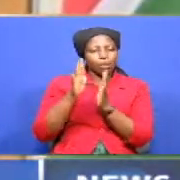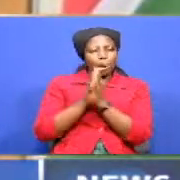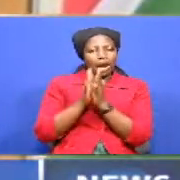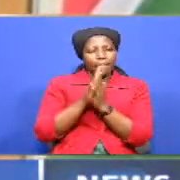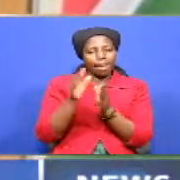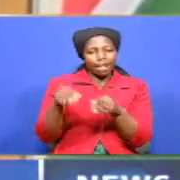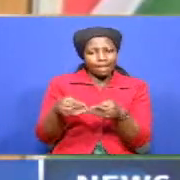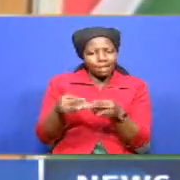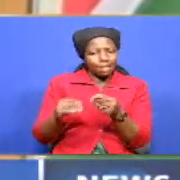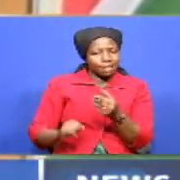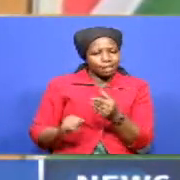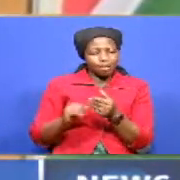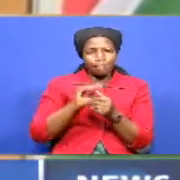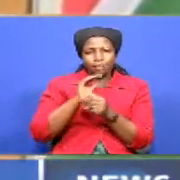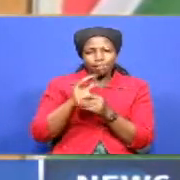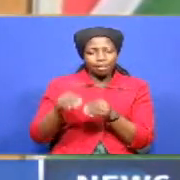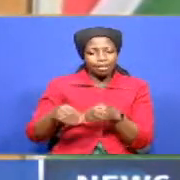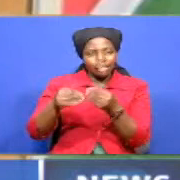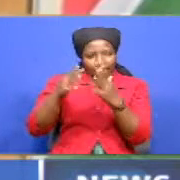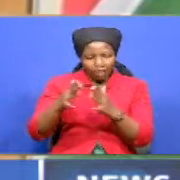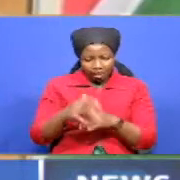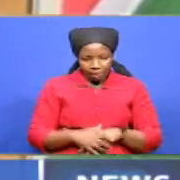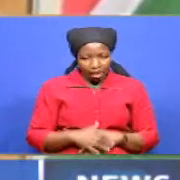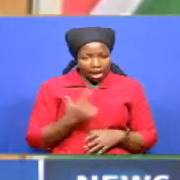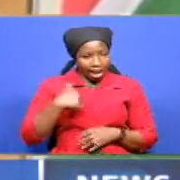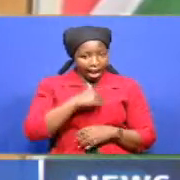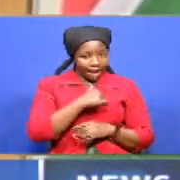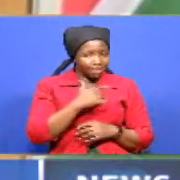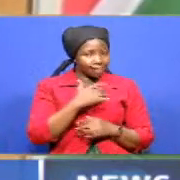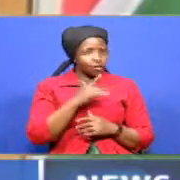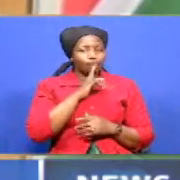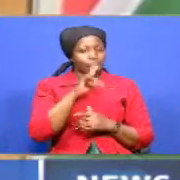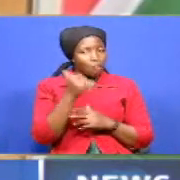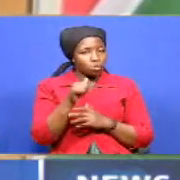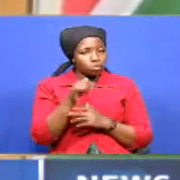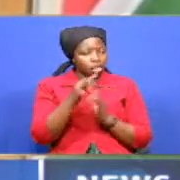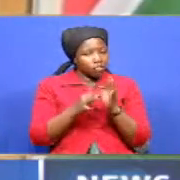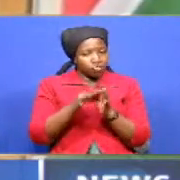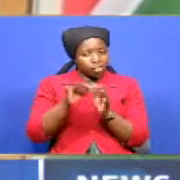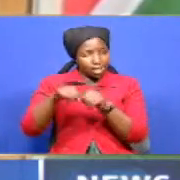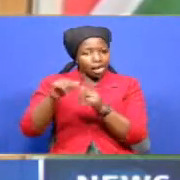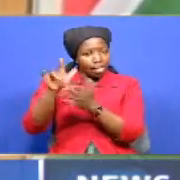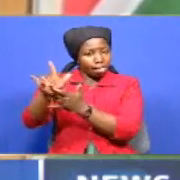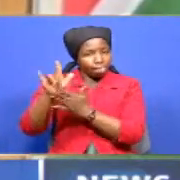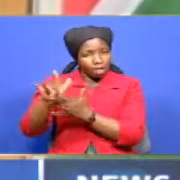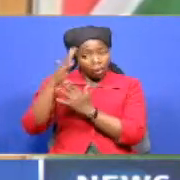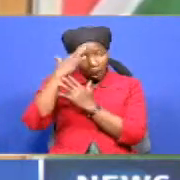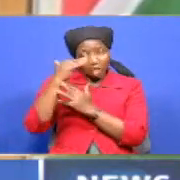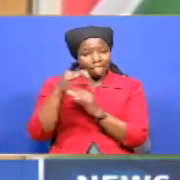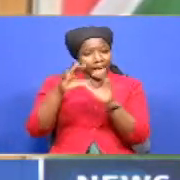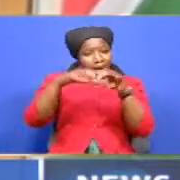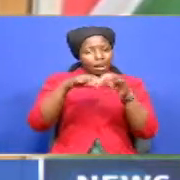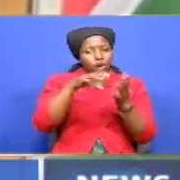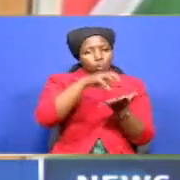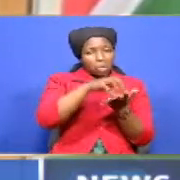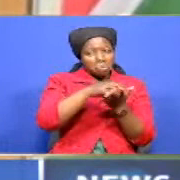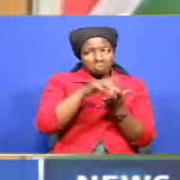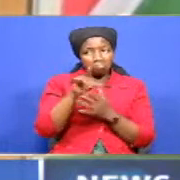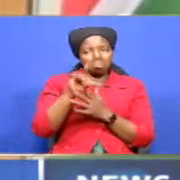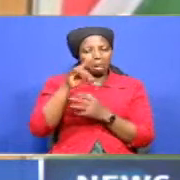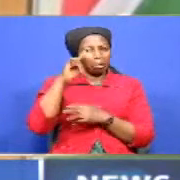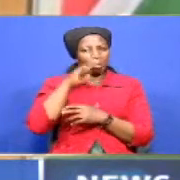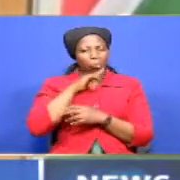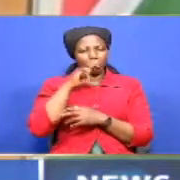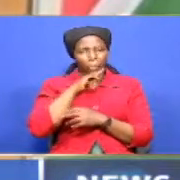very certain yet whether we are going to go for it because the accompanying conditions are a bit tough